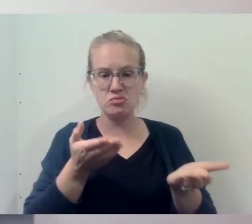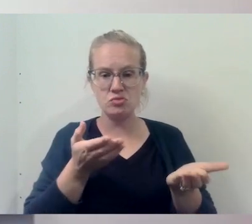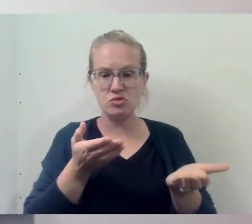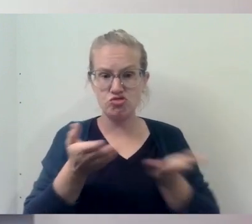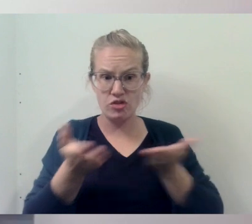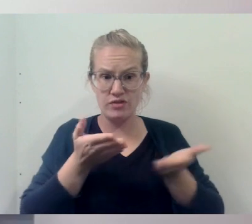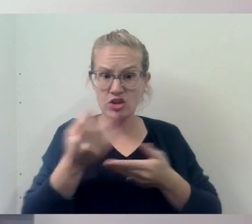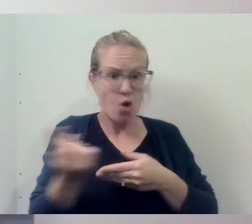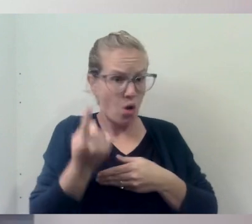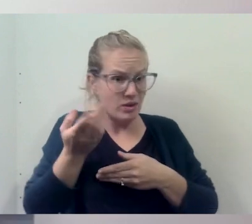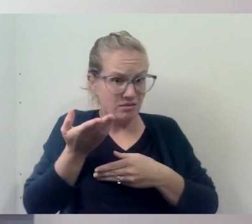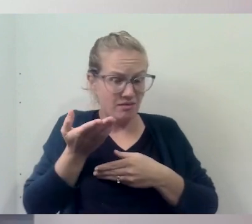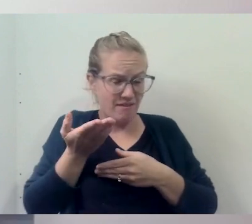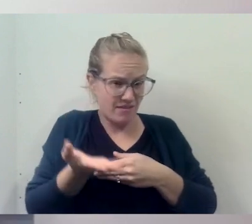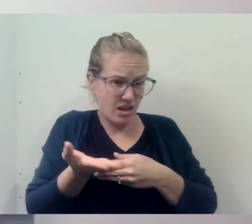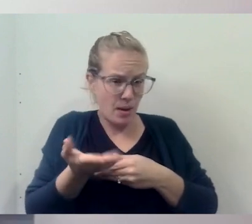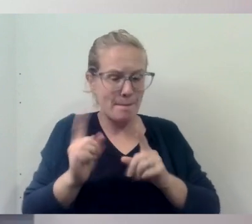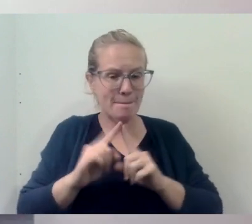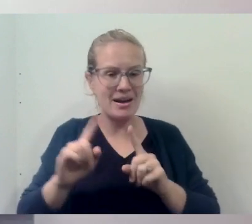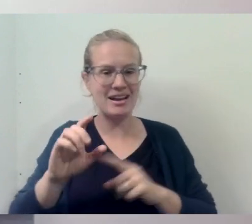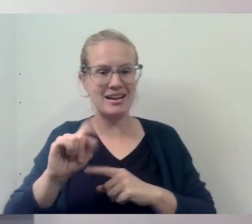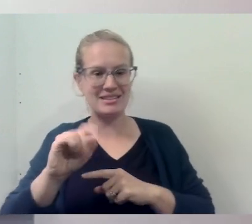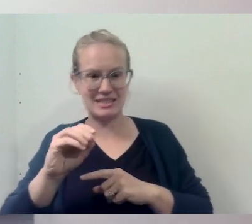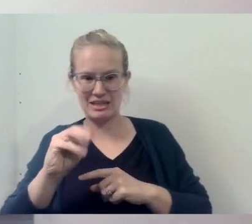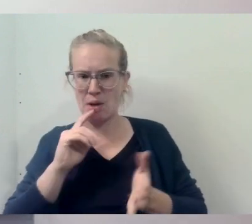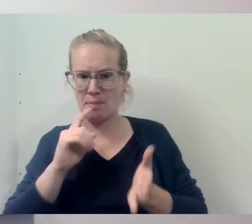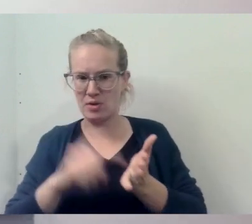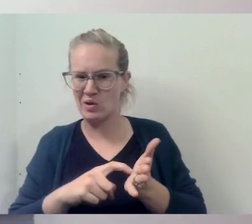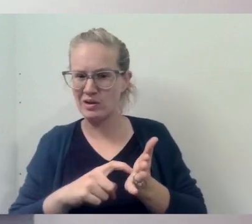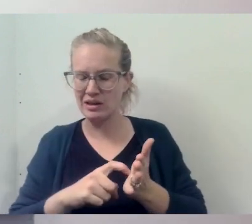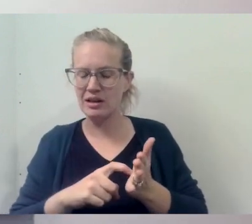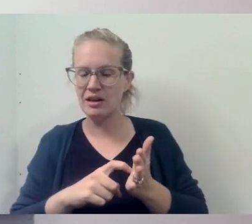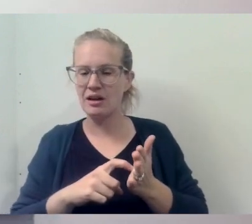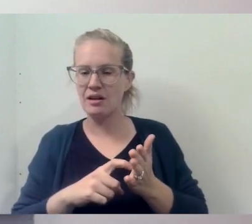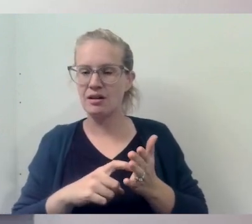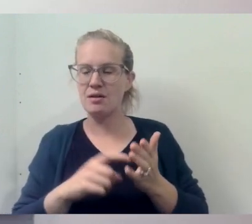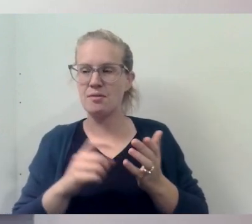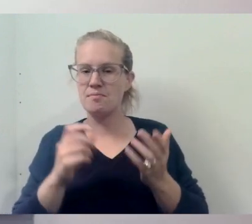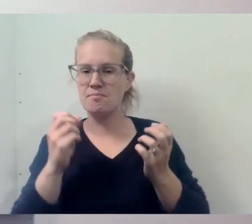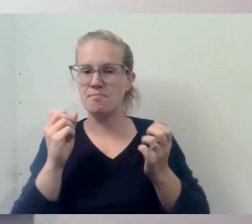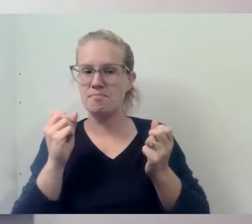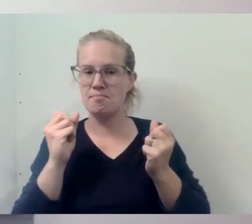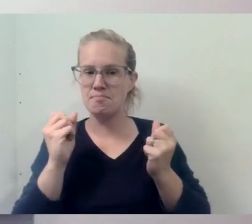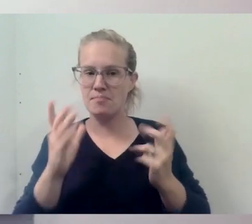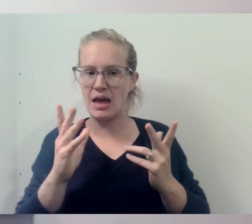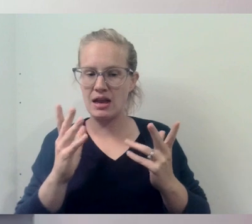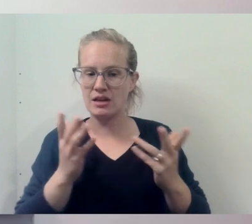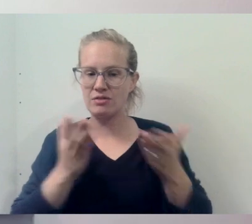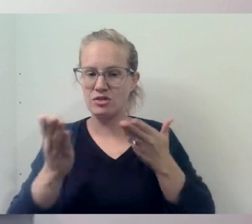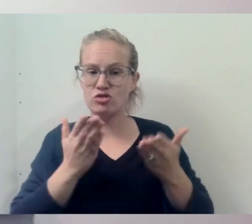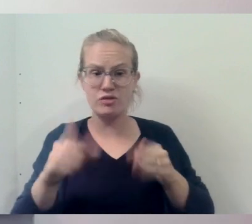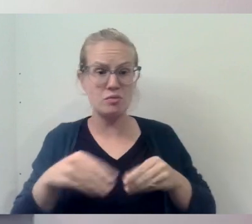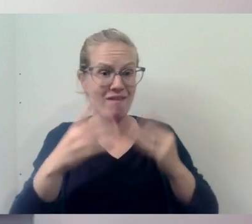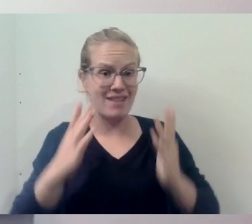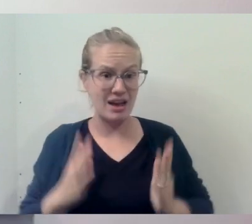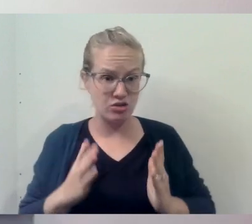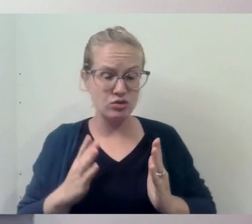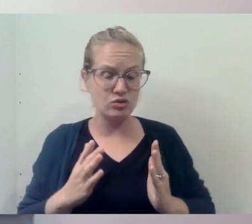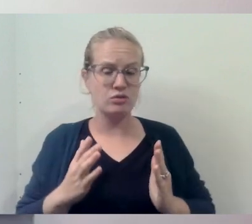always been there. But as, you know, Tom pointed out, a lot of the people, a lot of the service providers